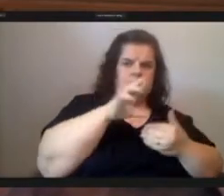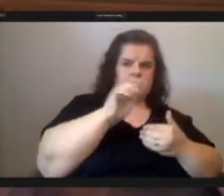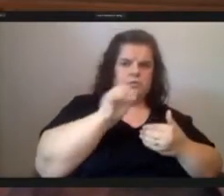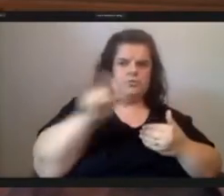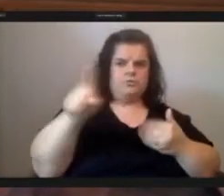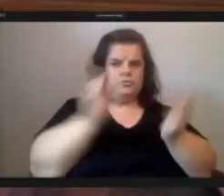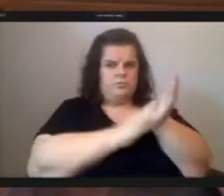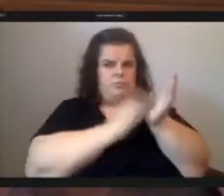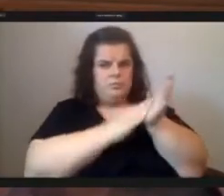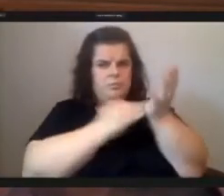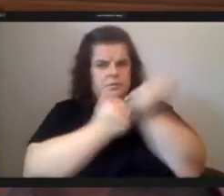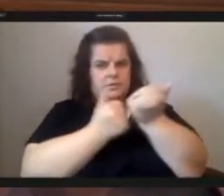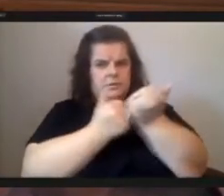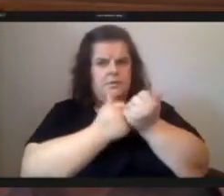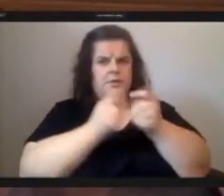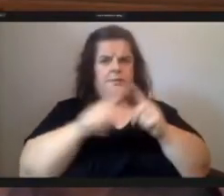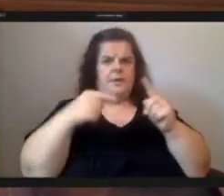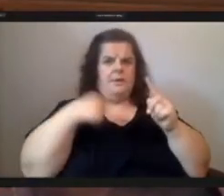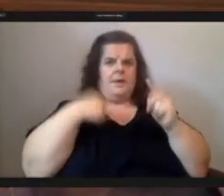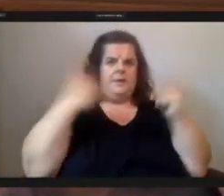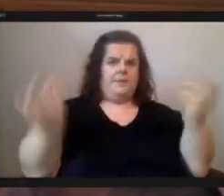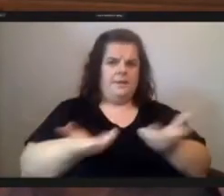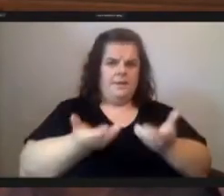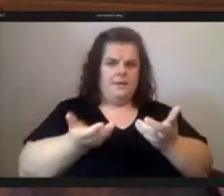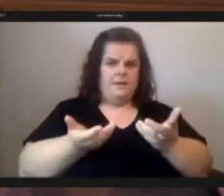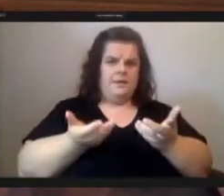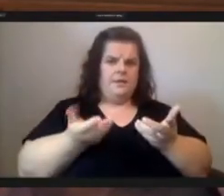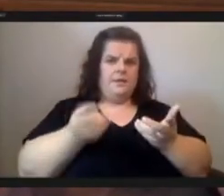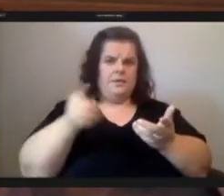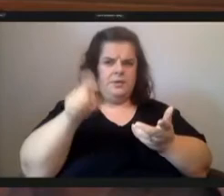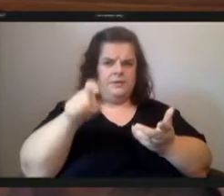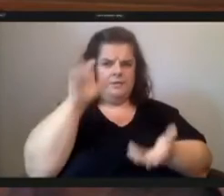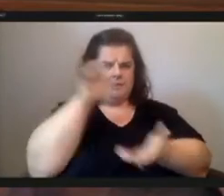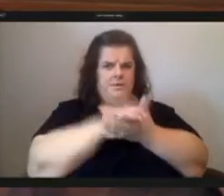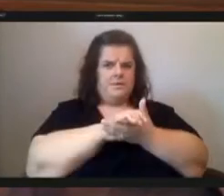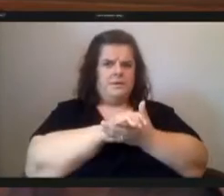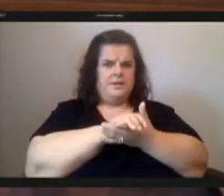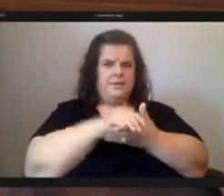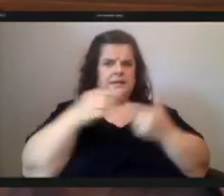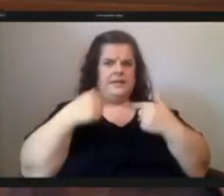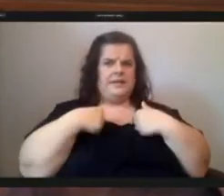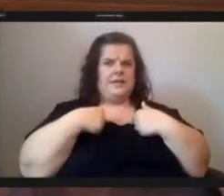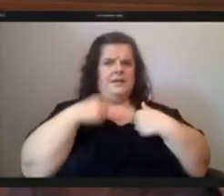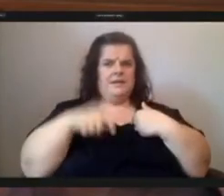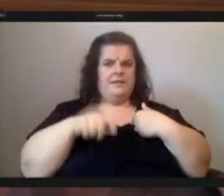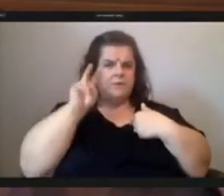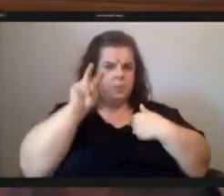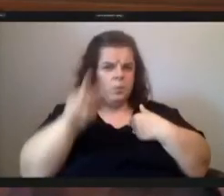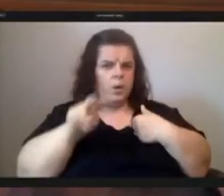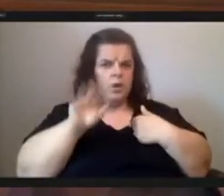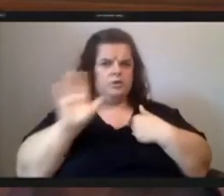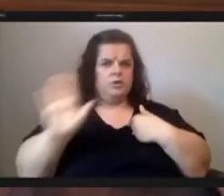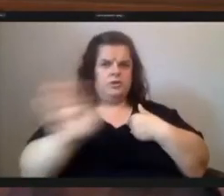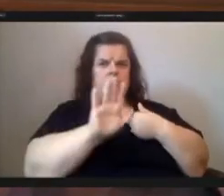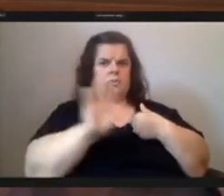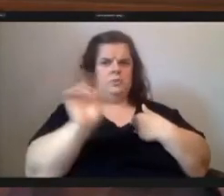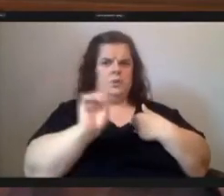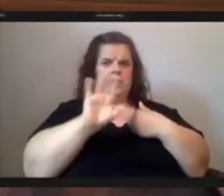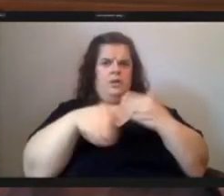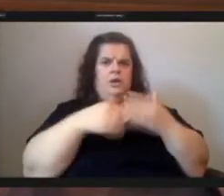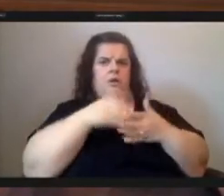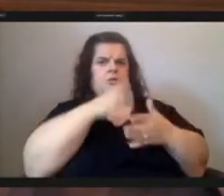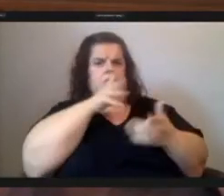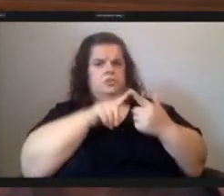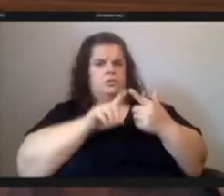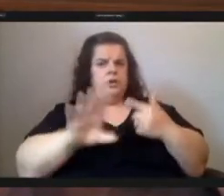when i'm down here you have to believe that i have to watch her whereas they all talk to her she talks